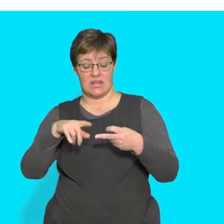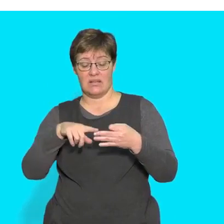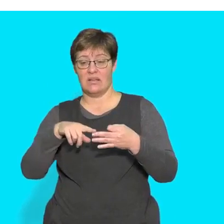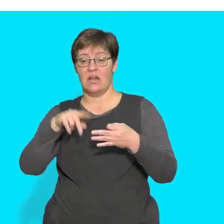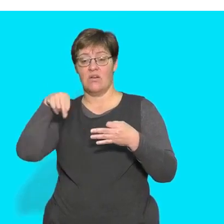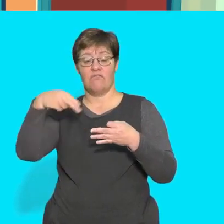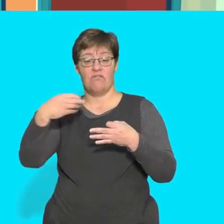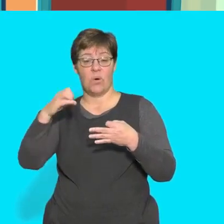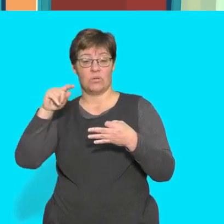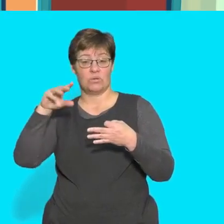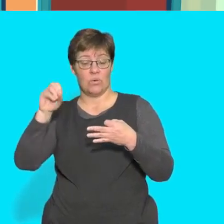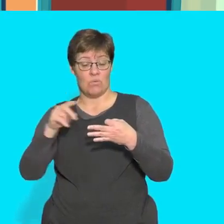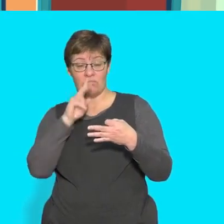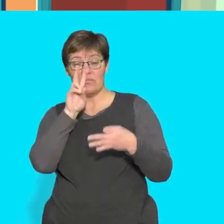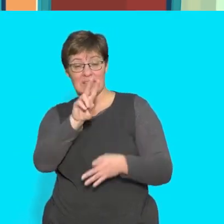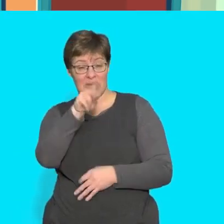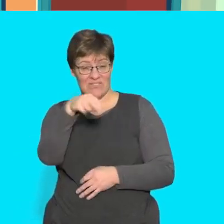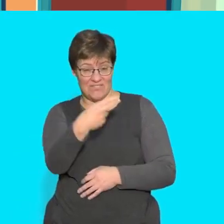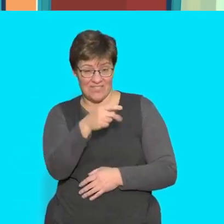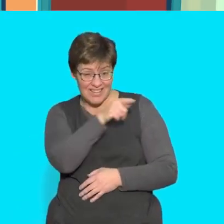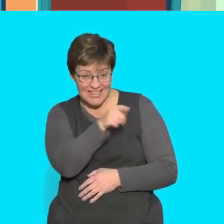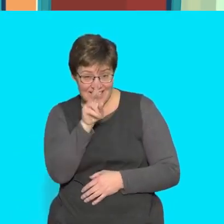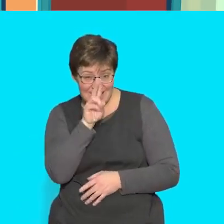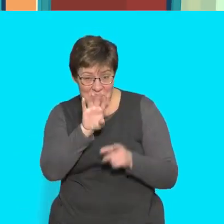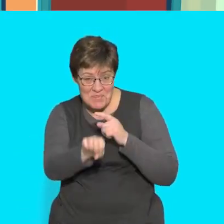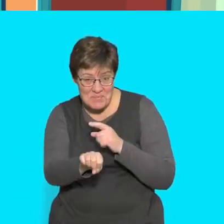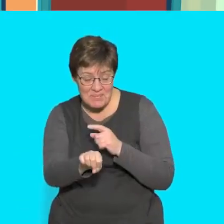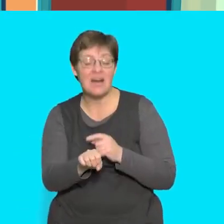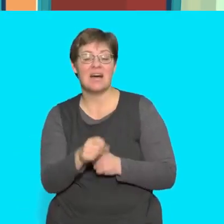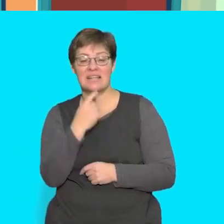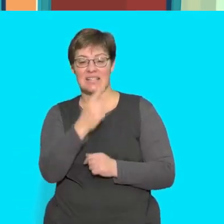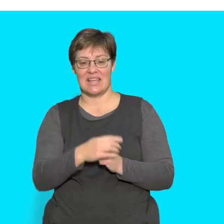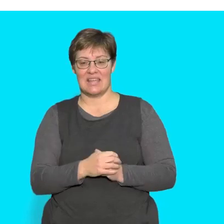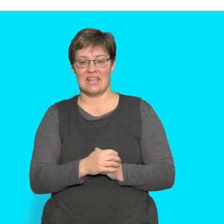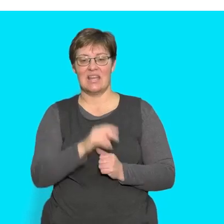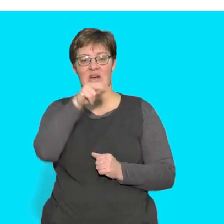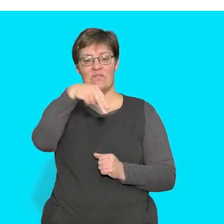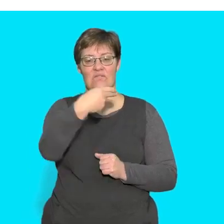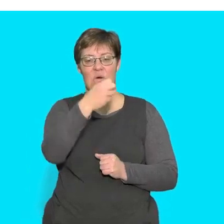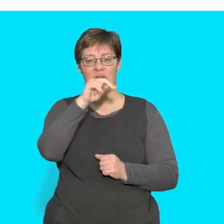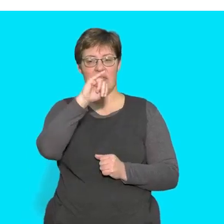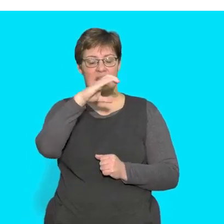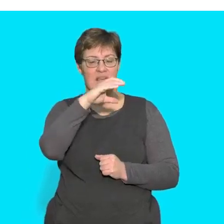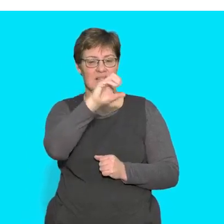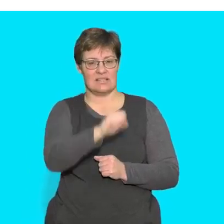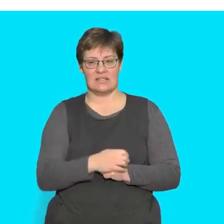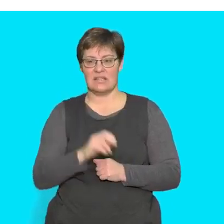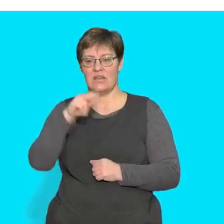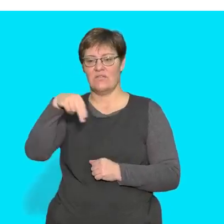hear the f sound i am sure you can say phonics phony